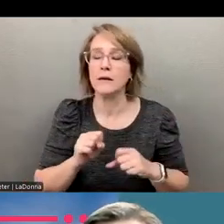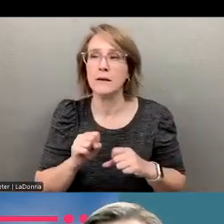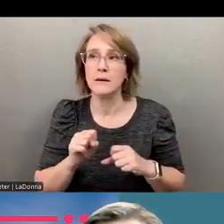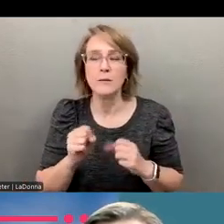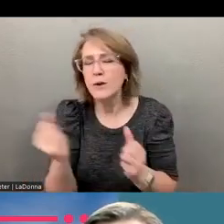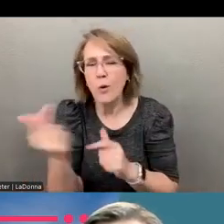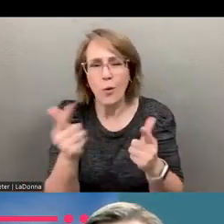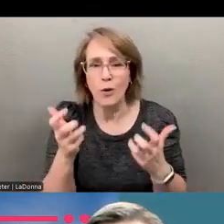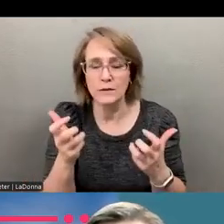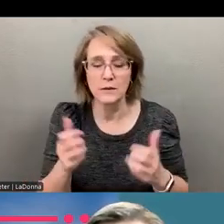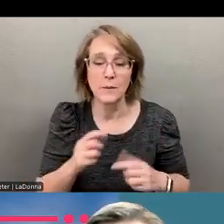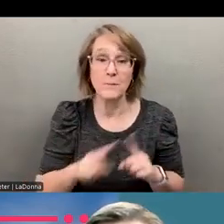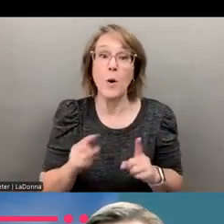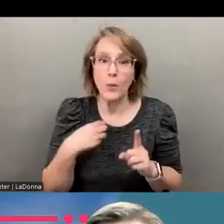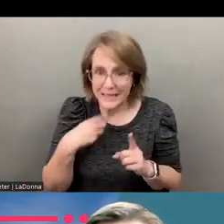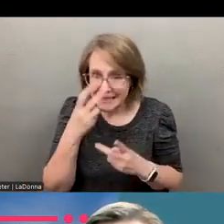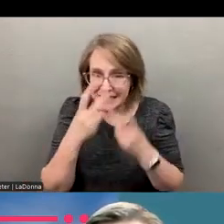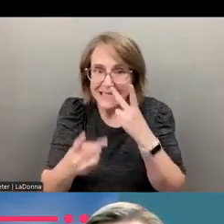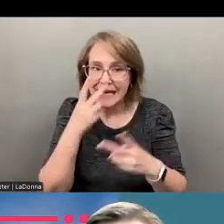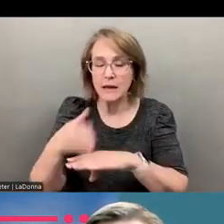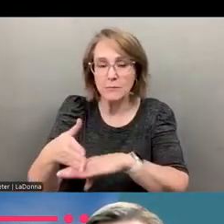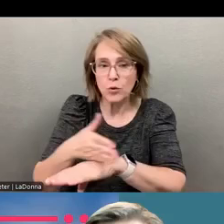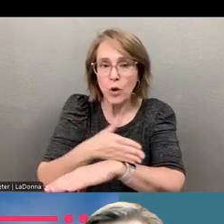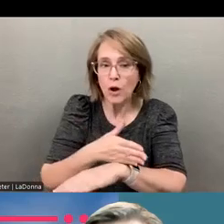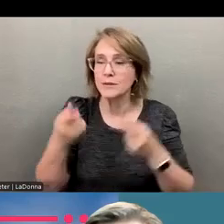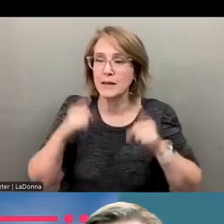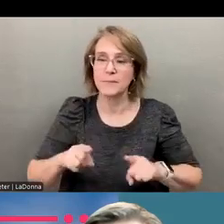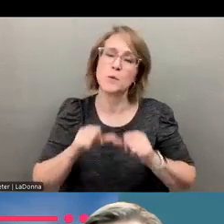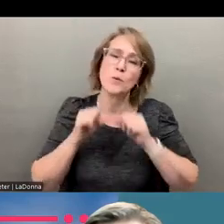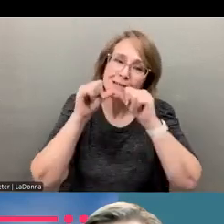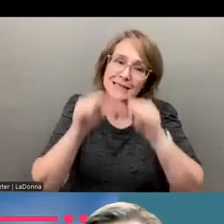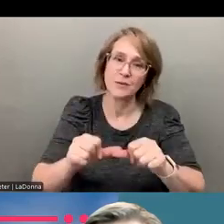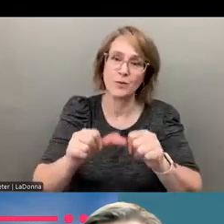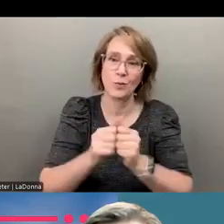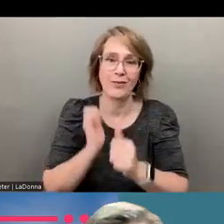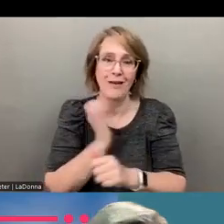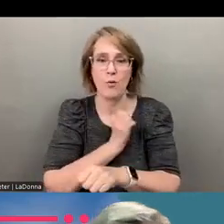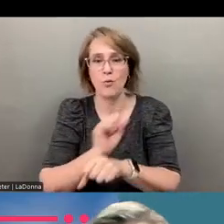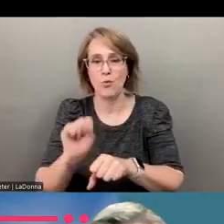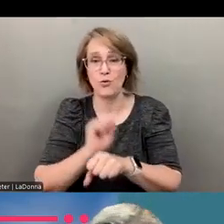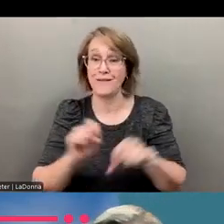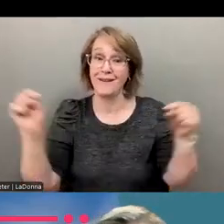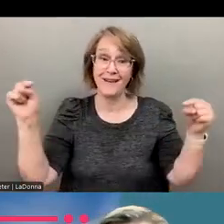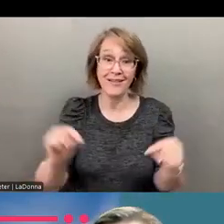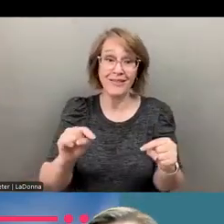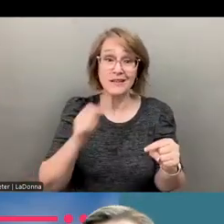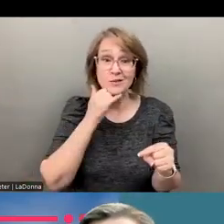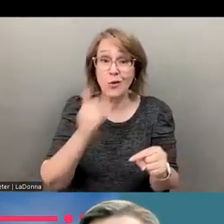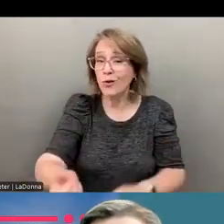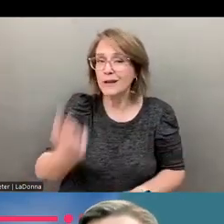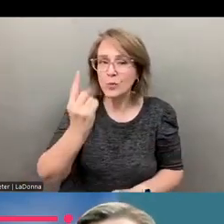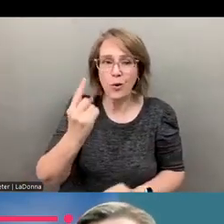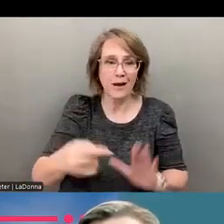move more quickly, but the progress is happening and we need to continue with our efforts in lifting this up. And I think this call is just a great example